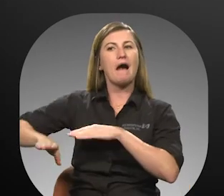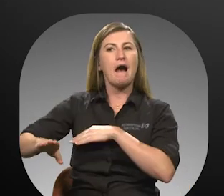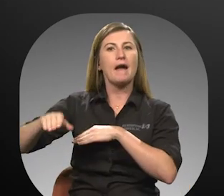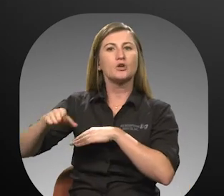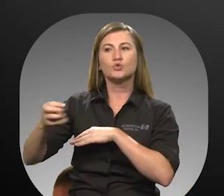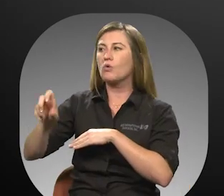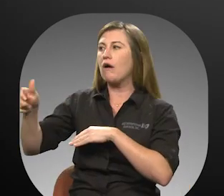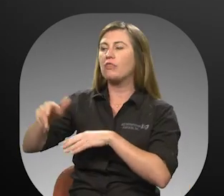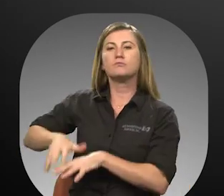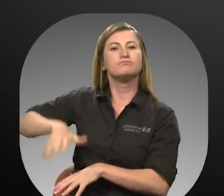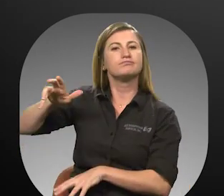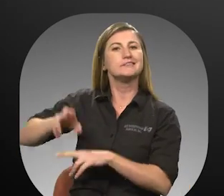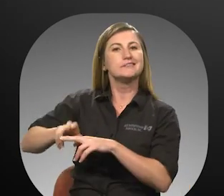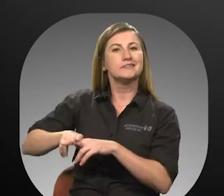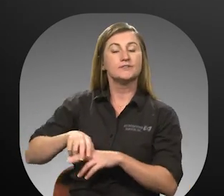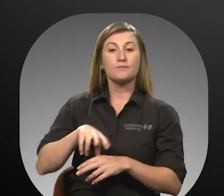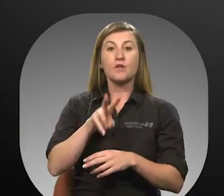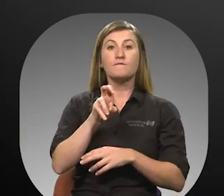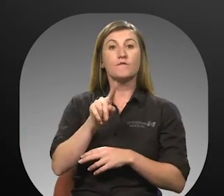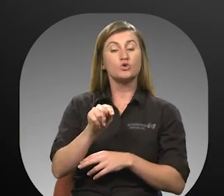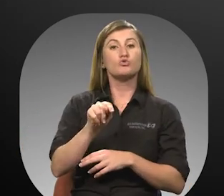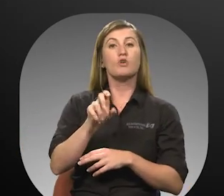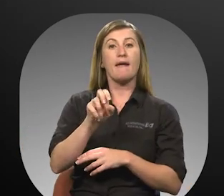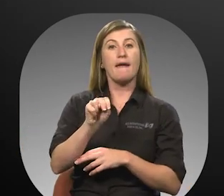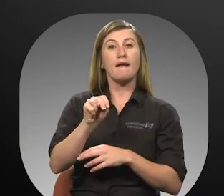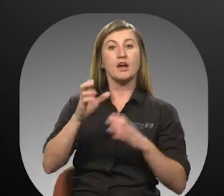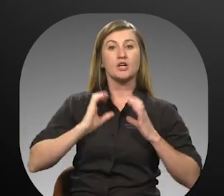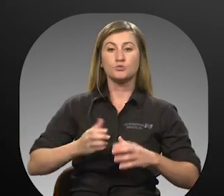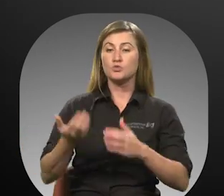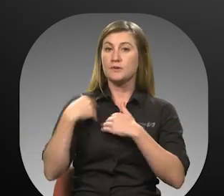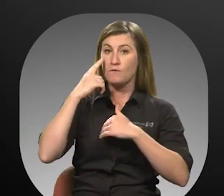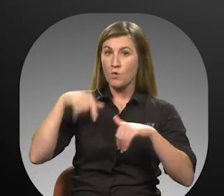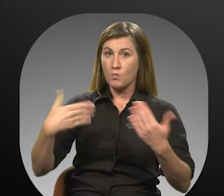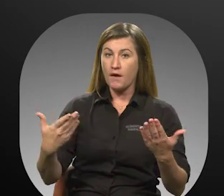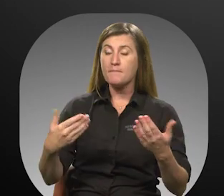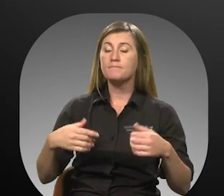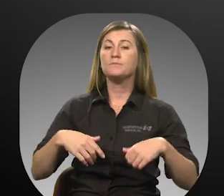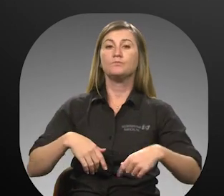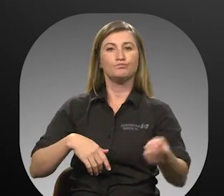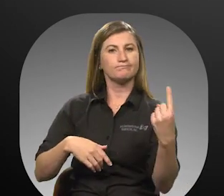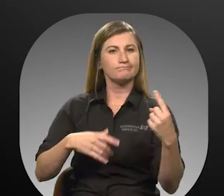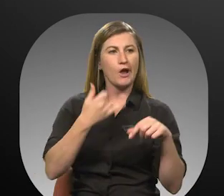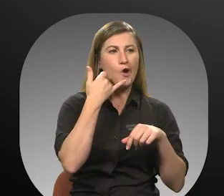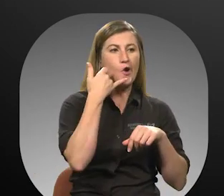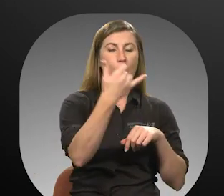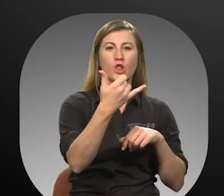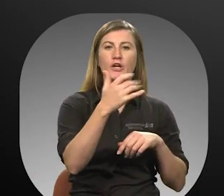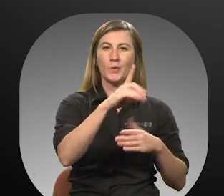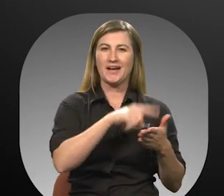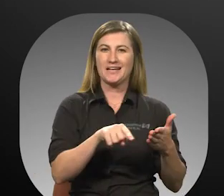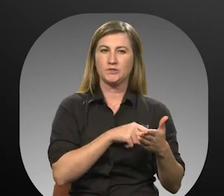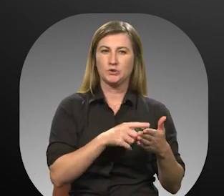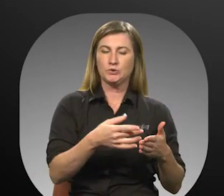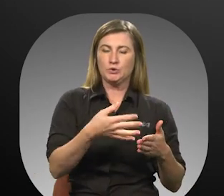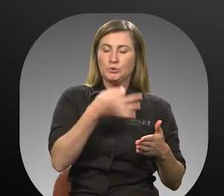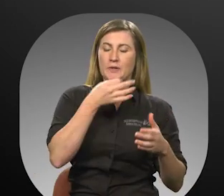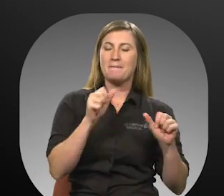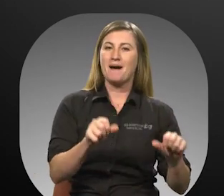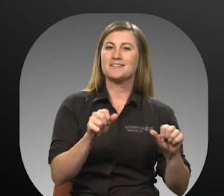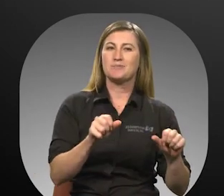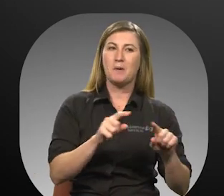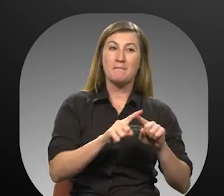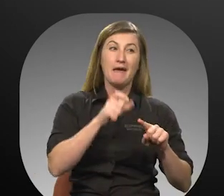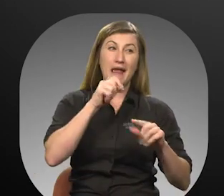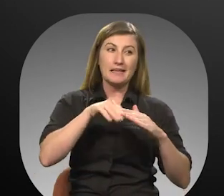passenger seats 10. Votran customers are responsible for 1. Calling in the trip cancellations as soon as possible